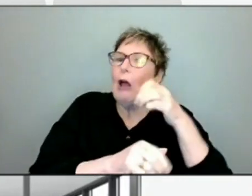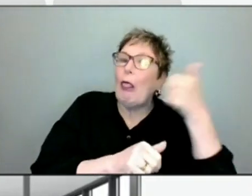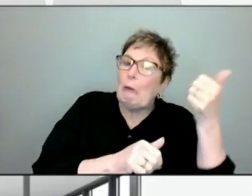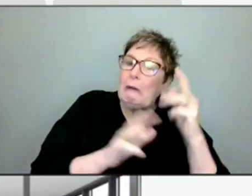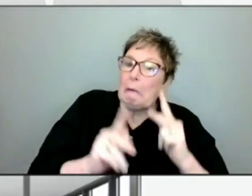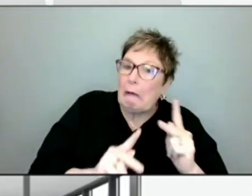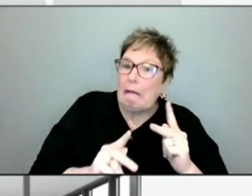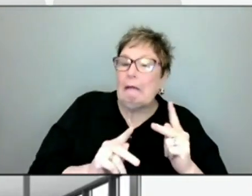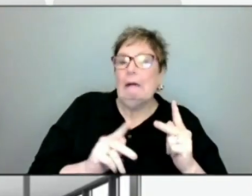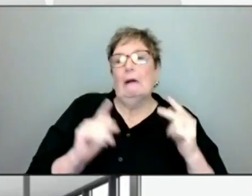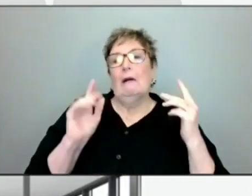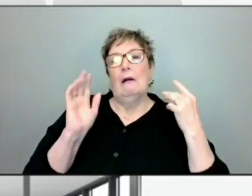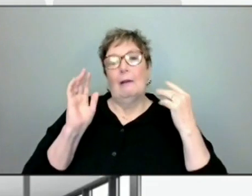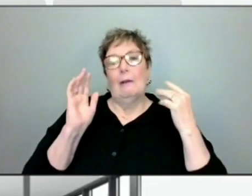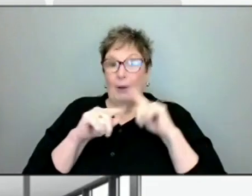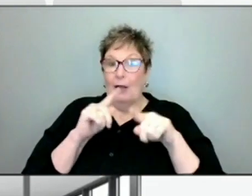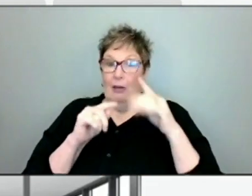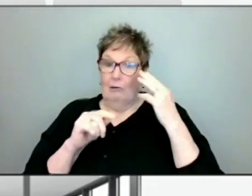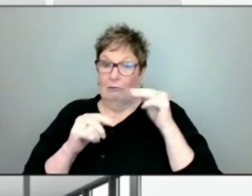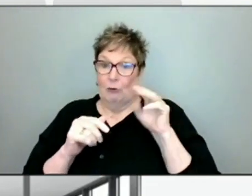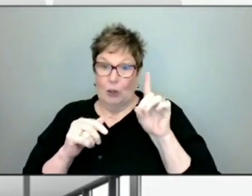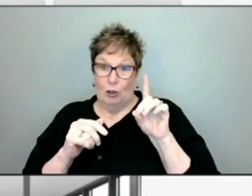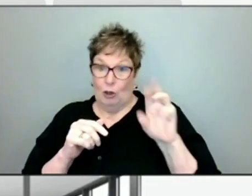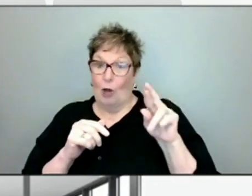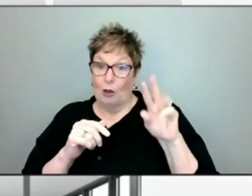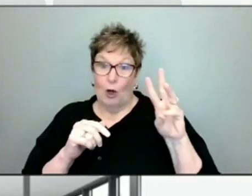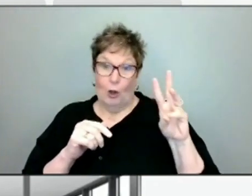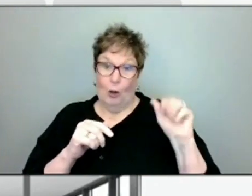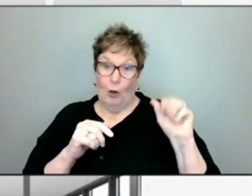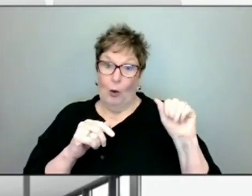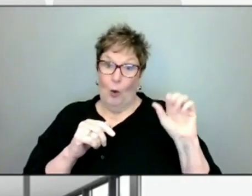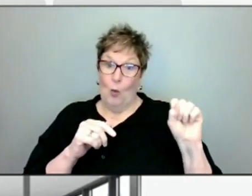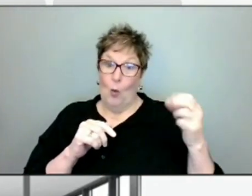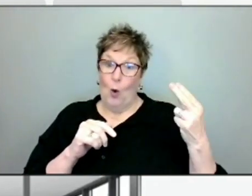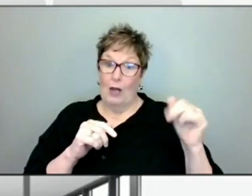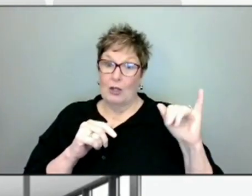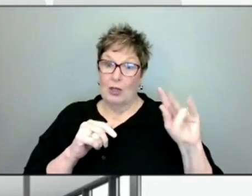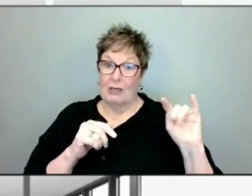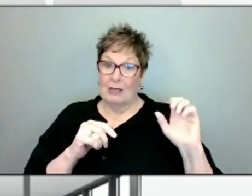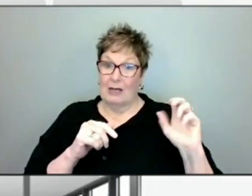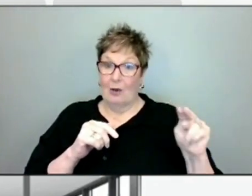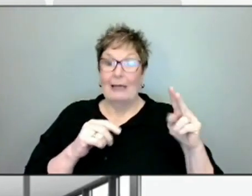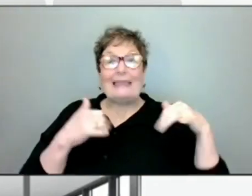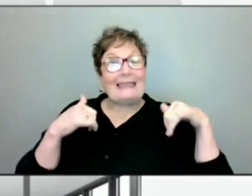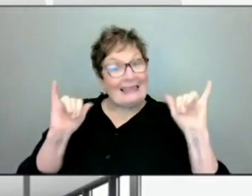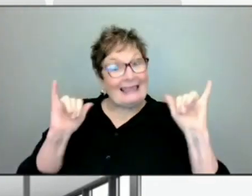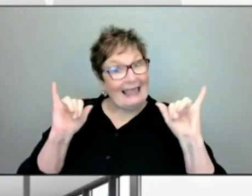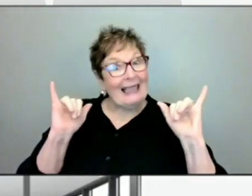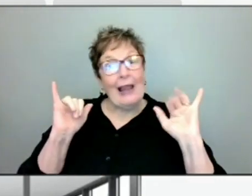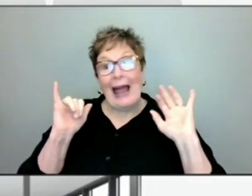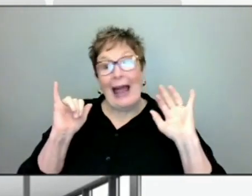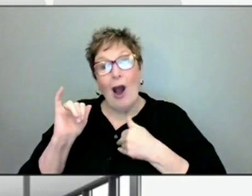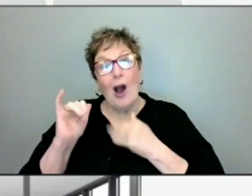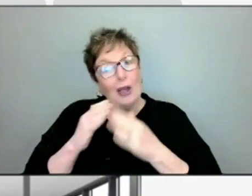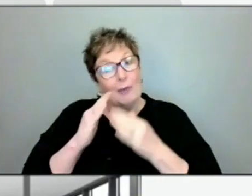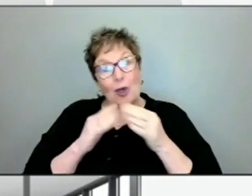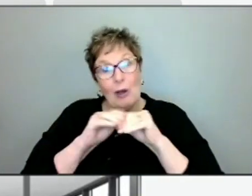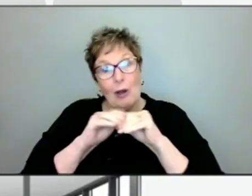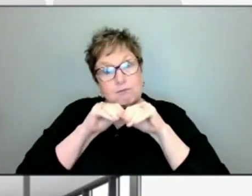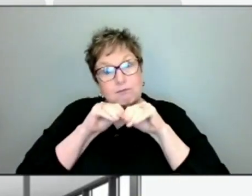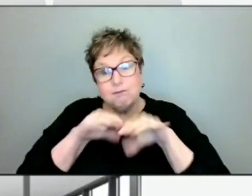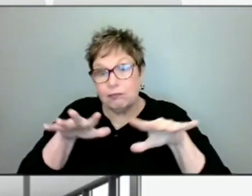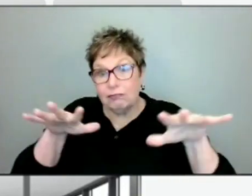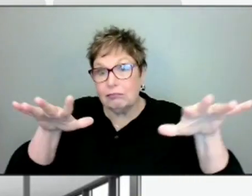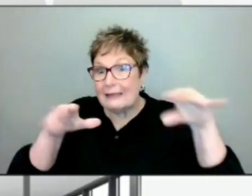as you've heard from Dr. Washington, we are still in widespread community involvement with this